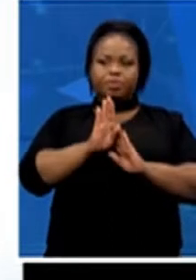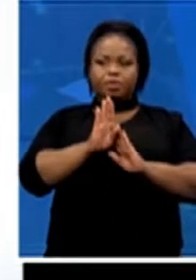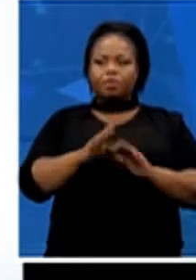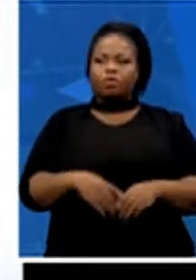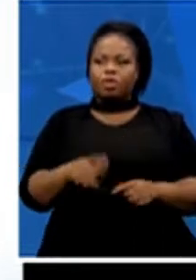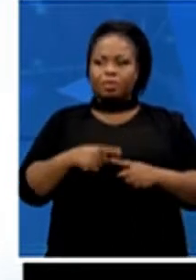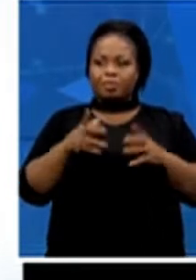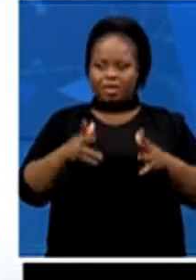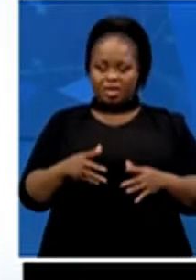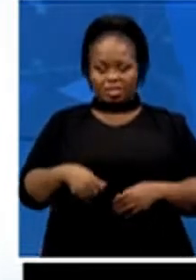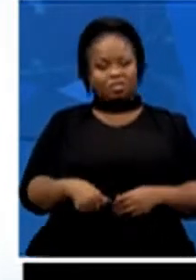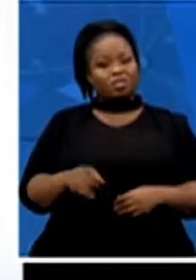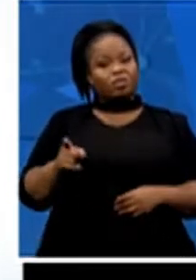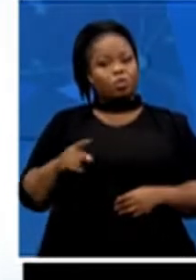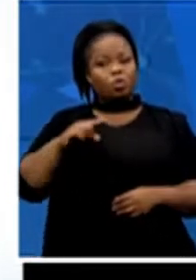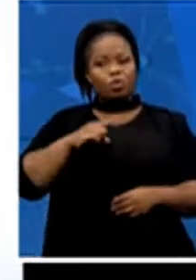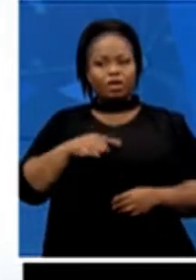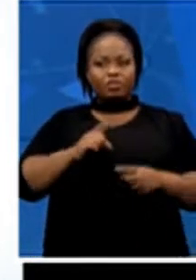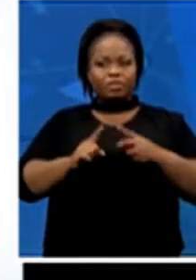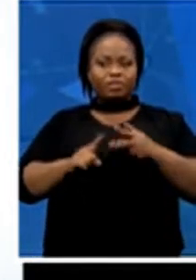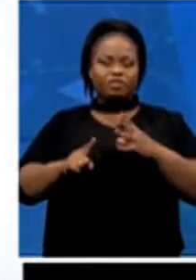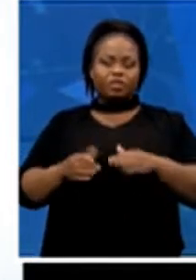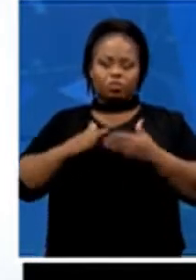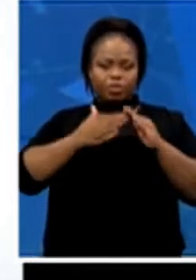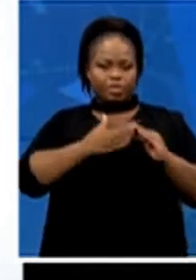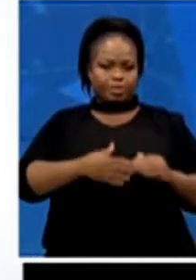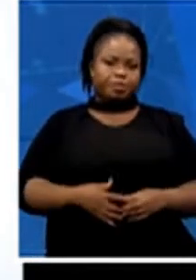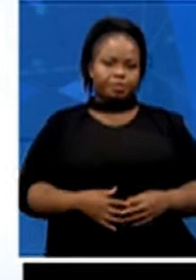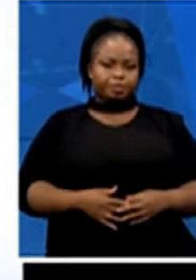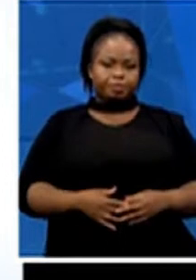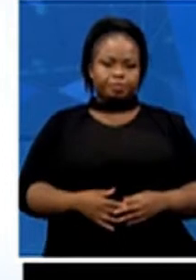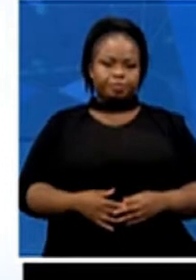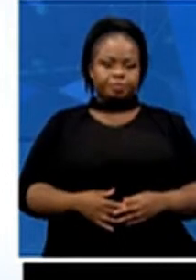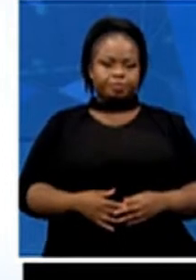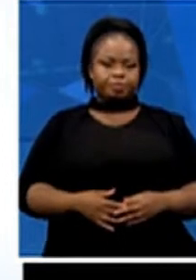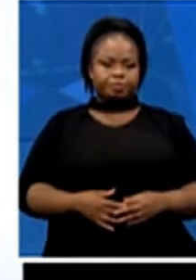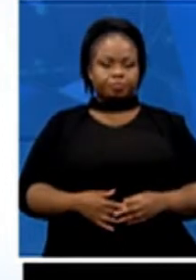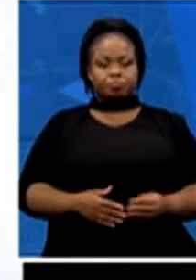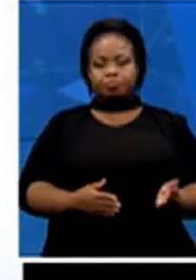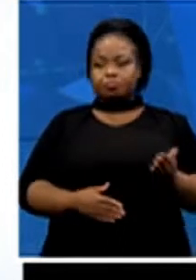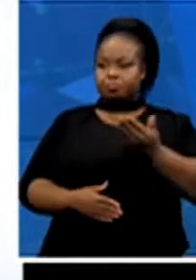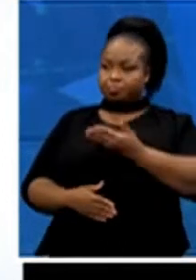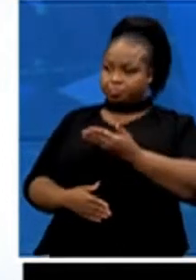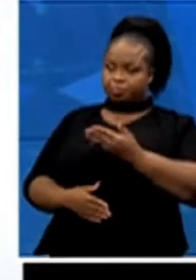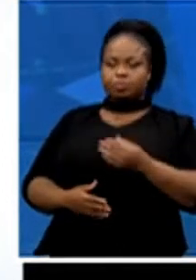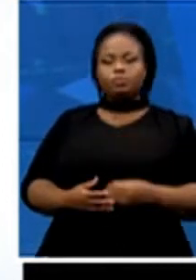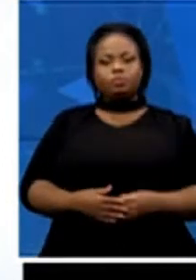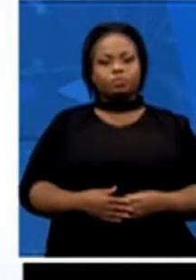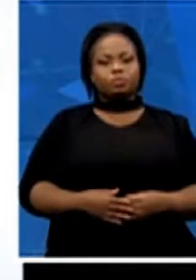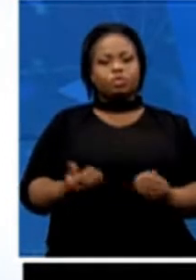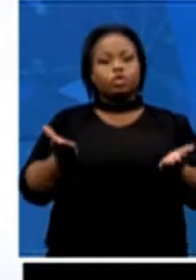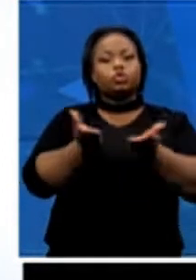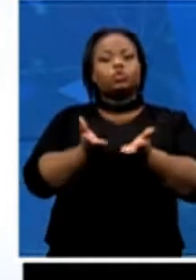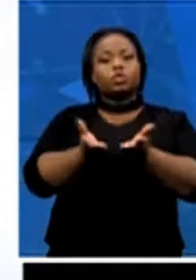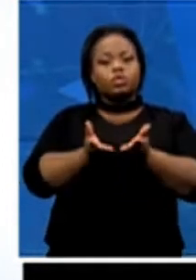communities. If we go on to the next one, we talk about the schools. And I'm going to